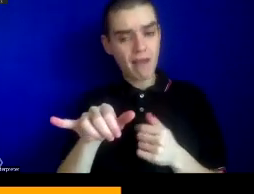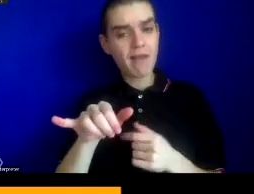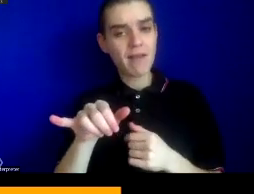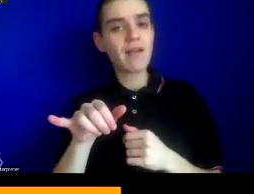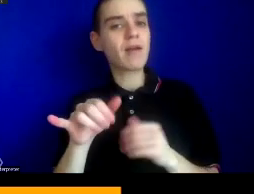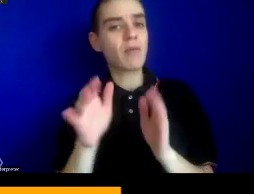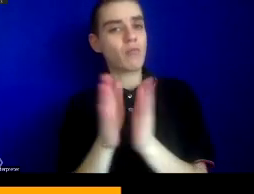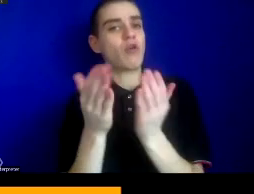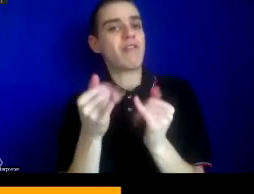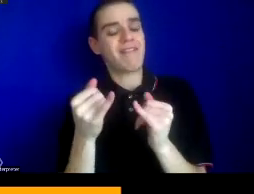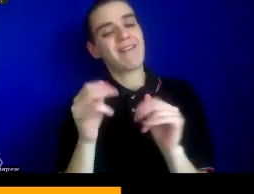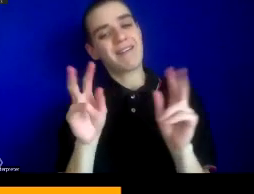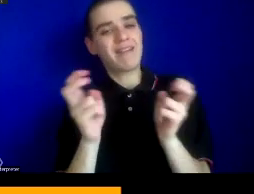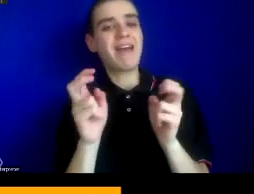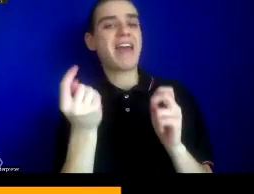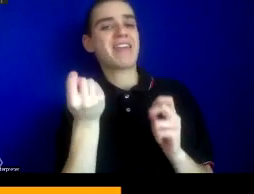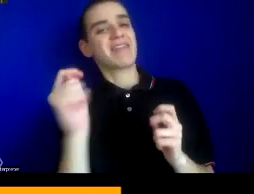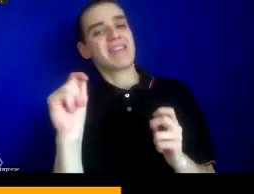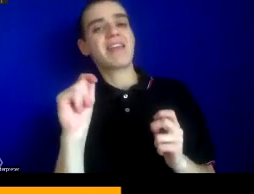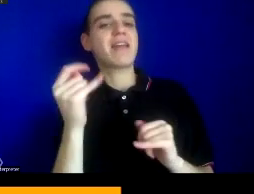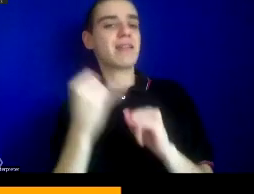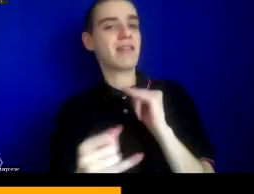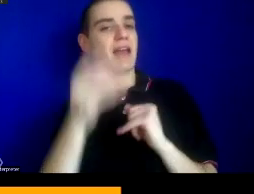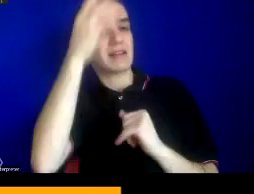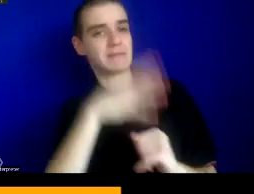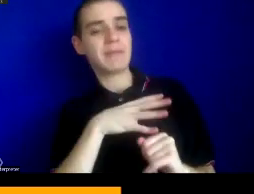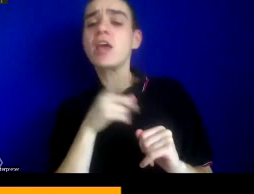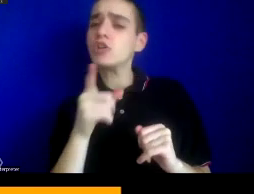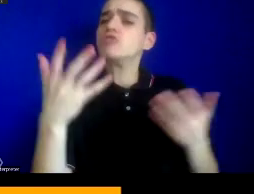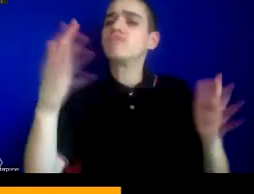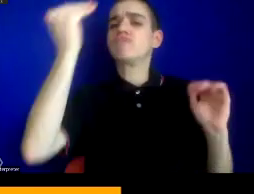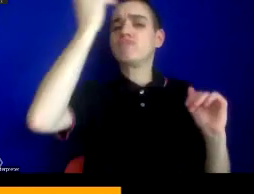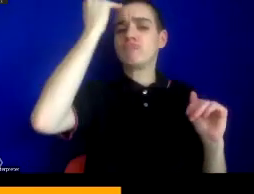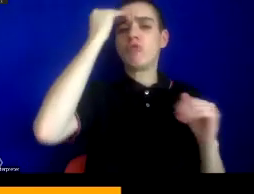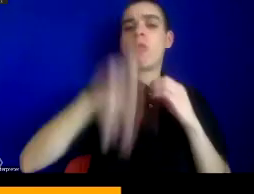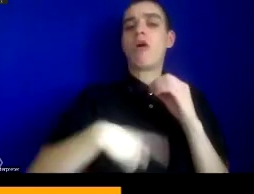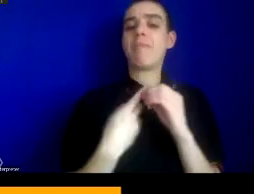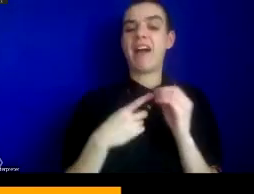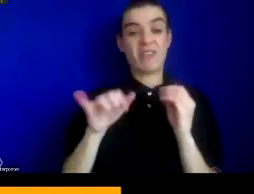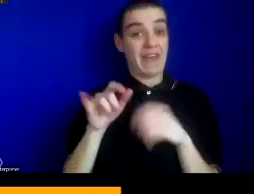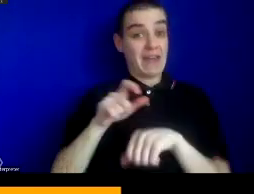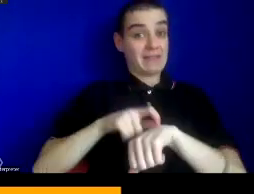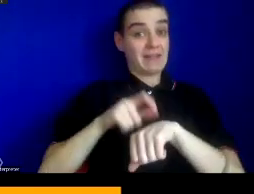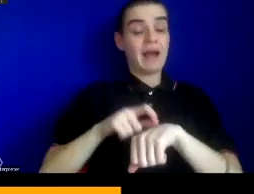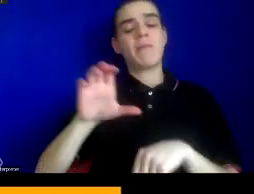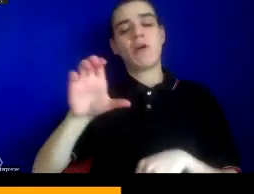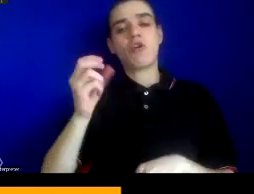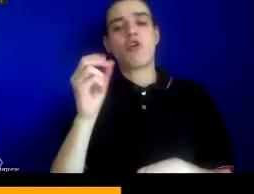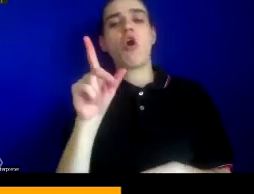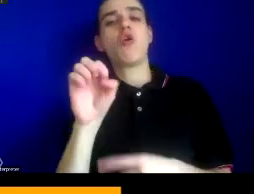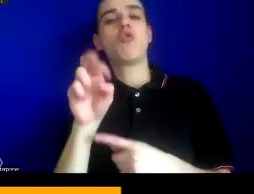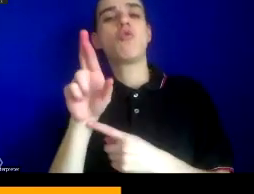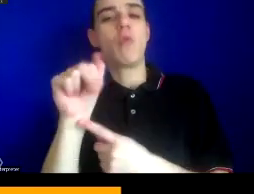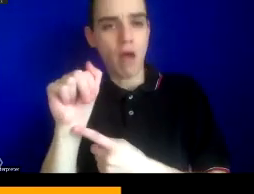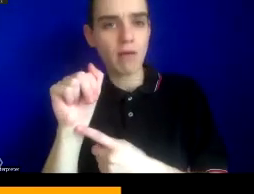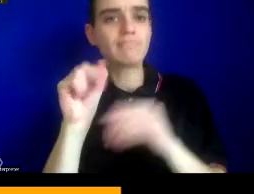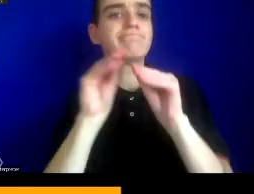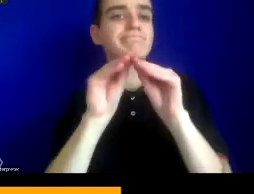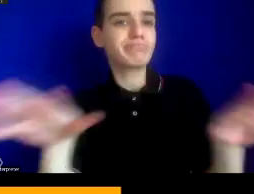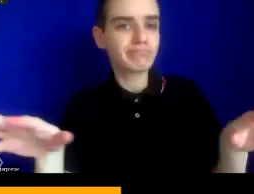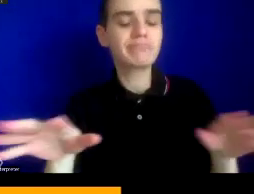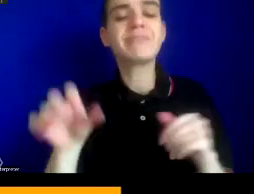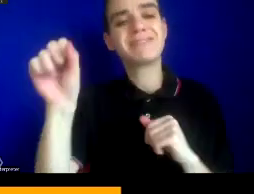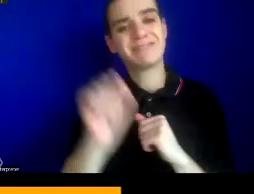she probably would have been aware of the cholera pandemic or epidemic spreading across India and Southeast Asia. In her book, which